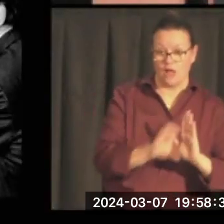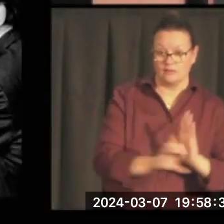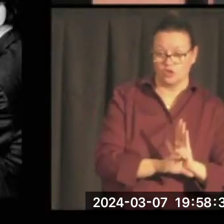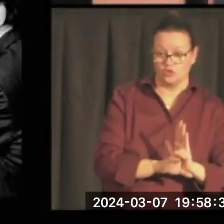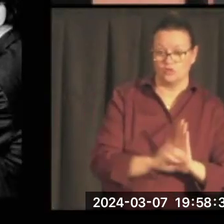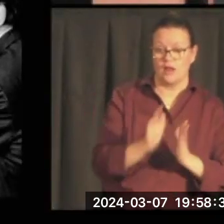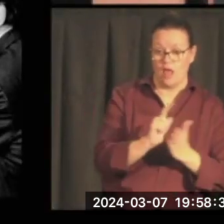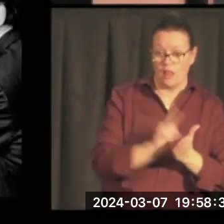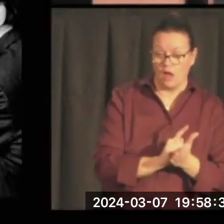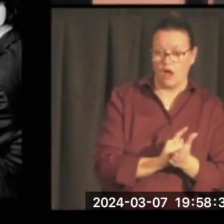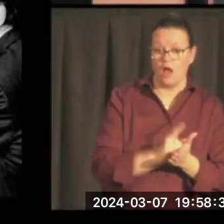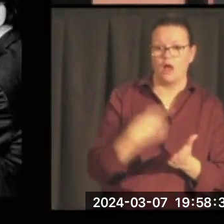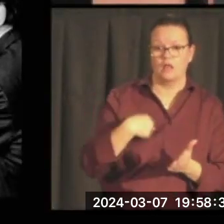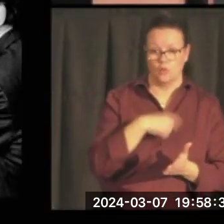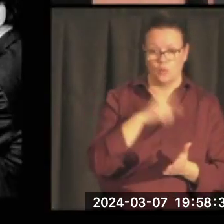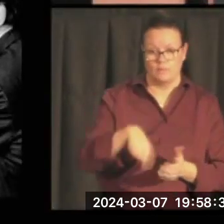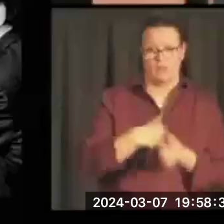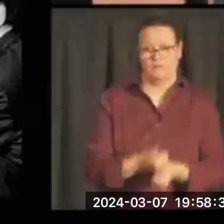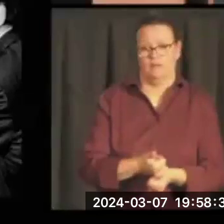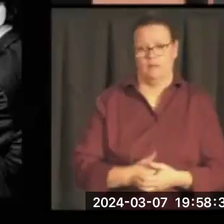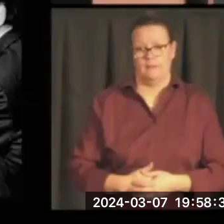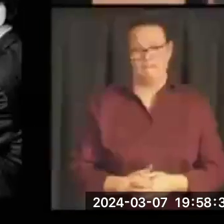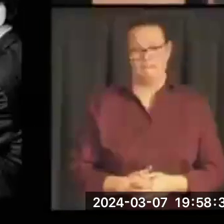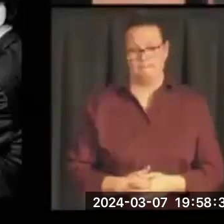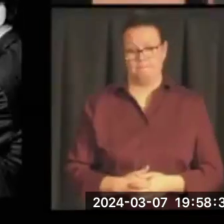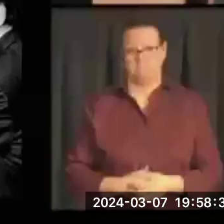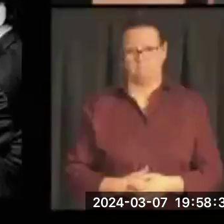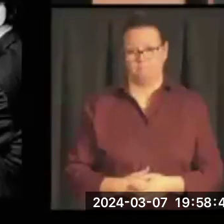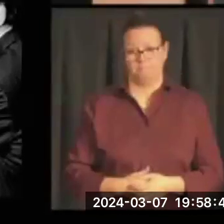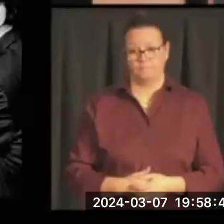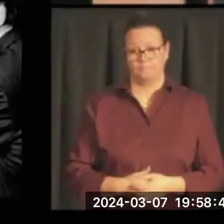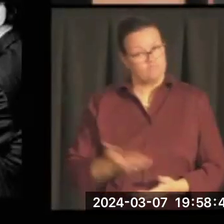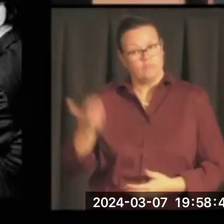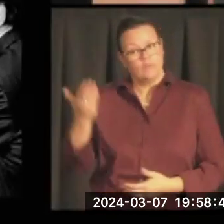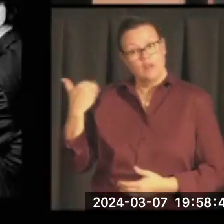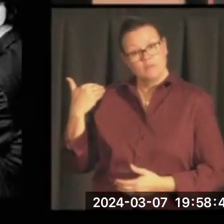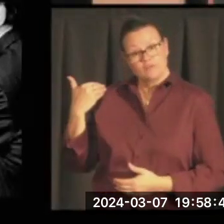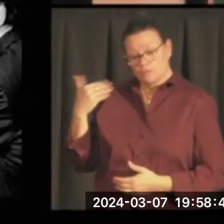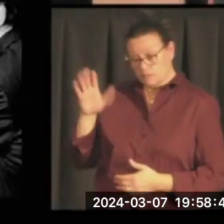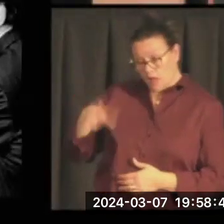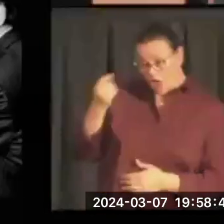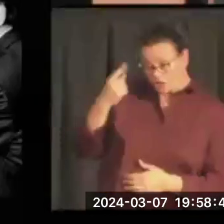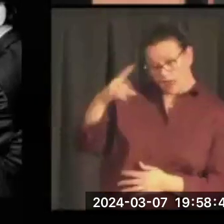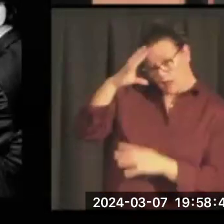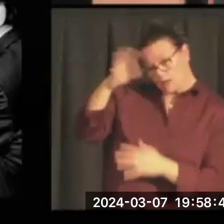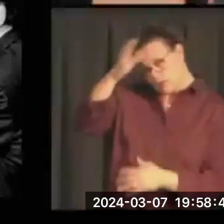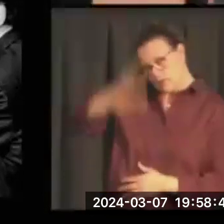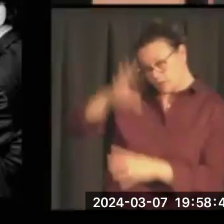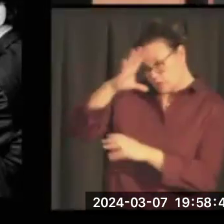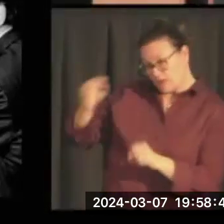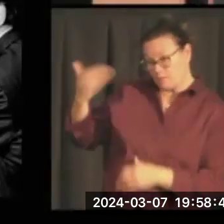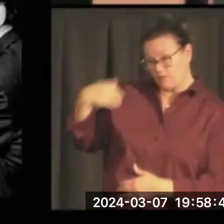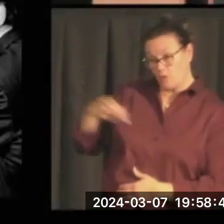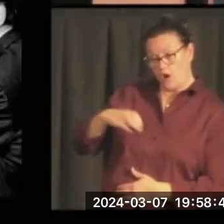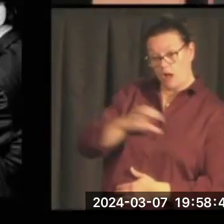laws duly enacted thereunder. It used to be fashionable, Mr. President, for members of Congress to say